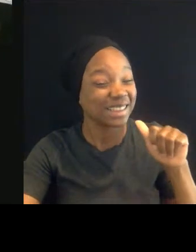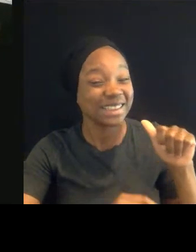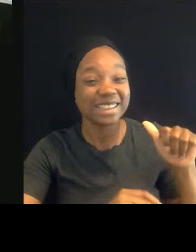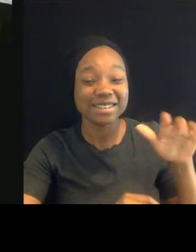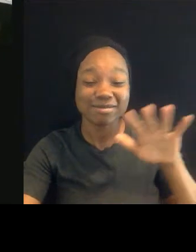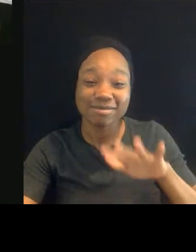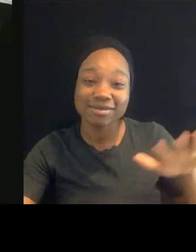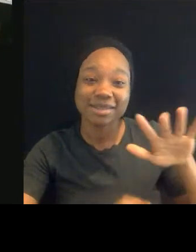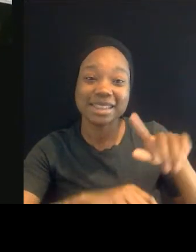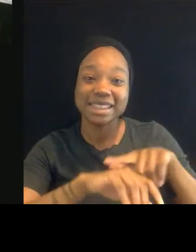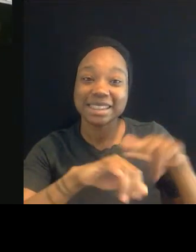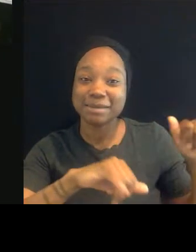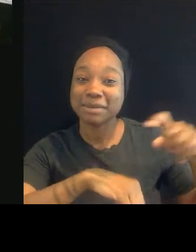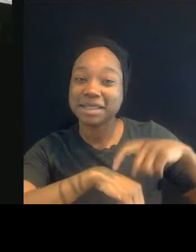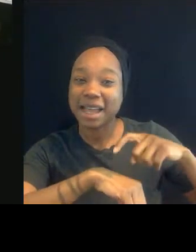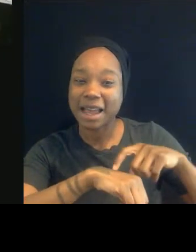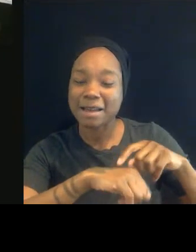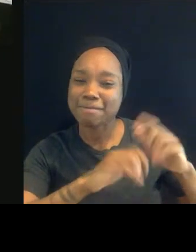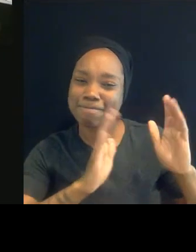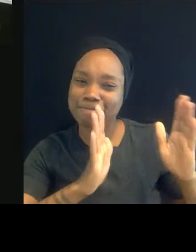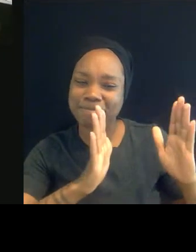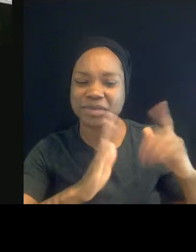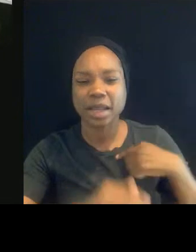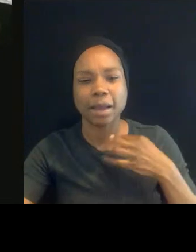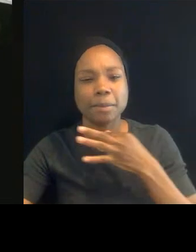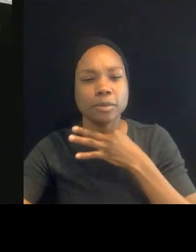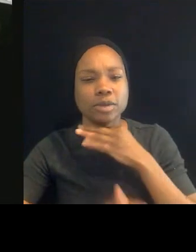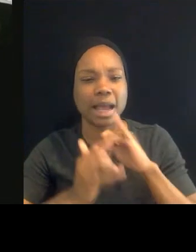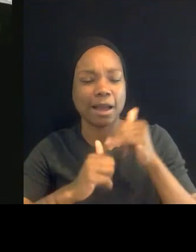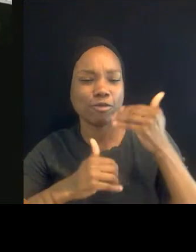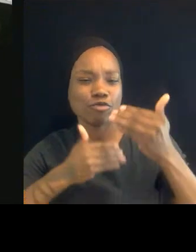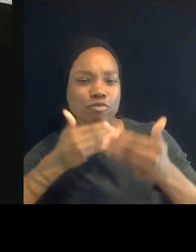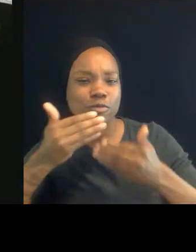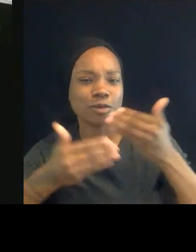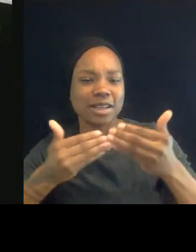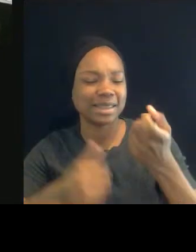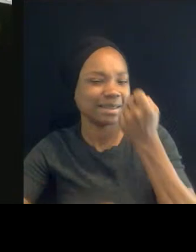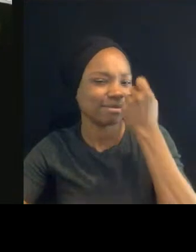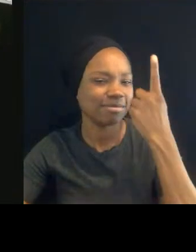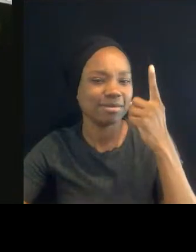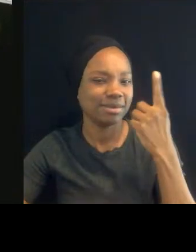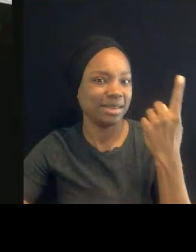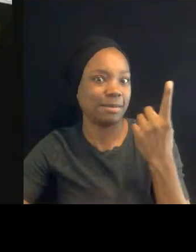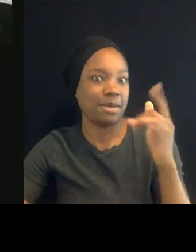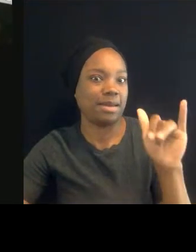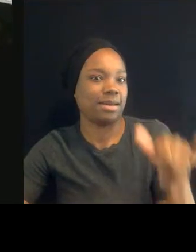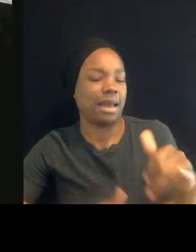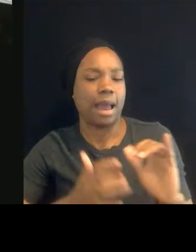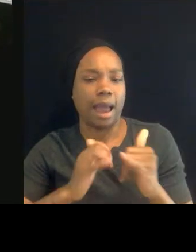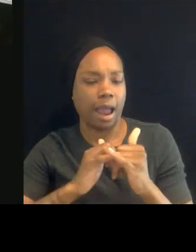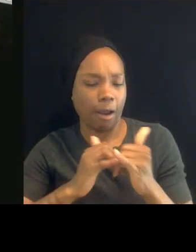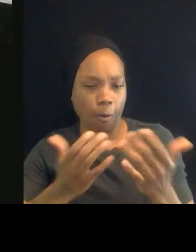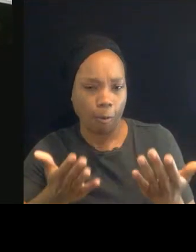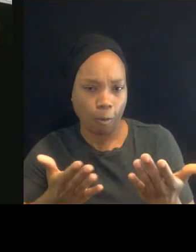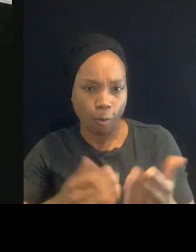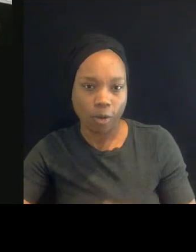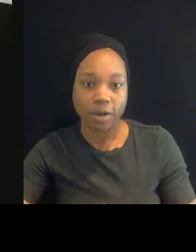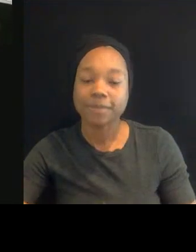would you understand something like that? You know, Michelle, mean, so to me, I think a couple things come to mind.